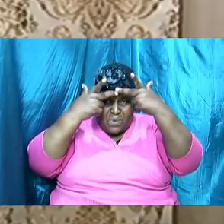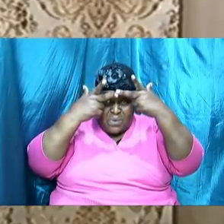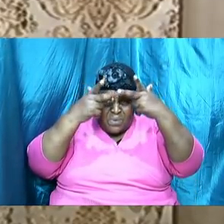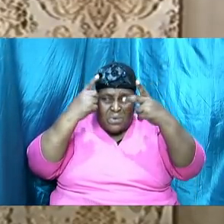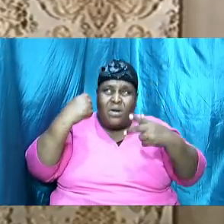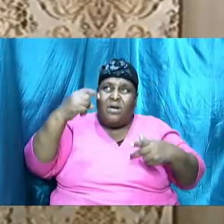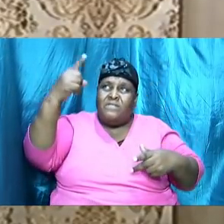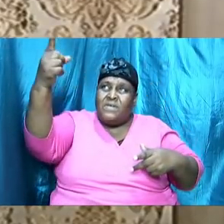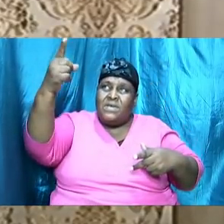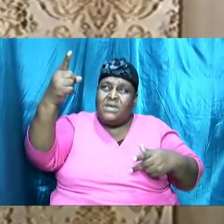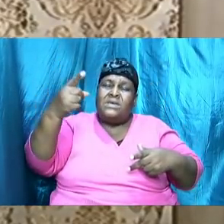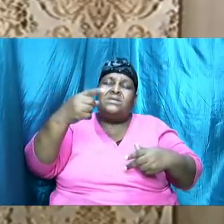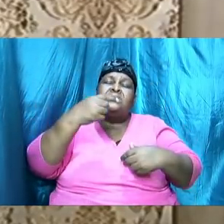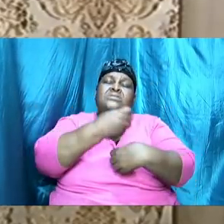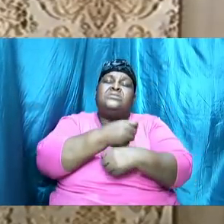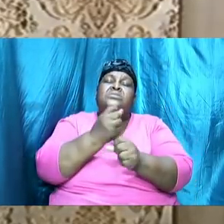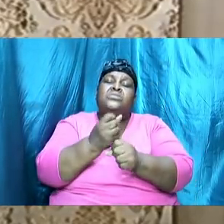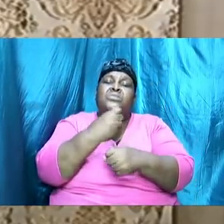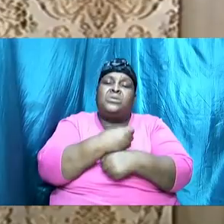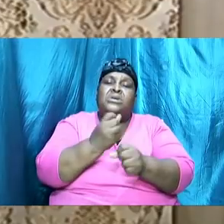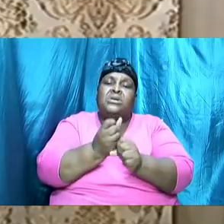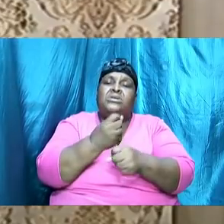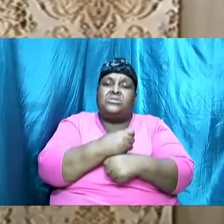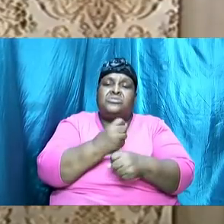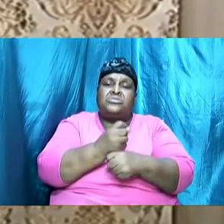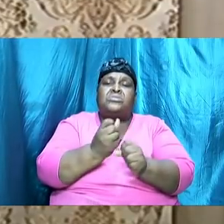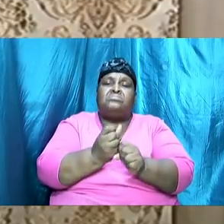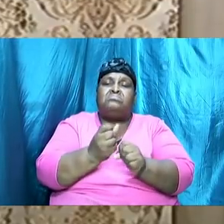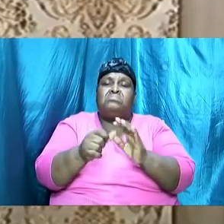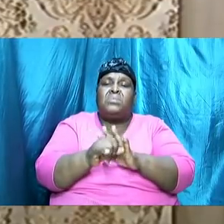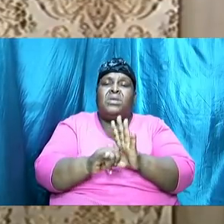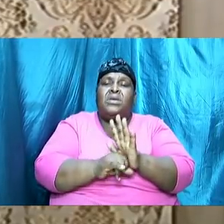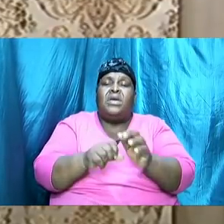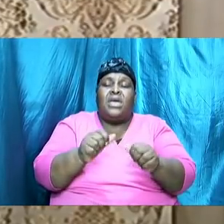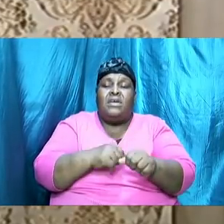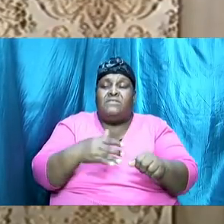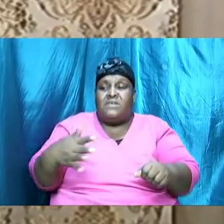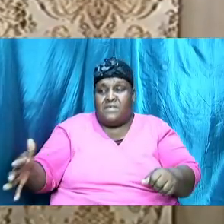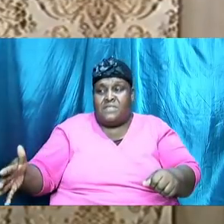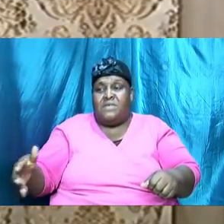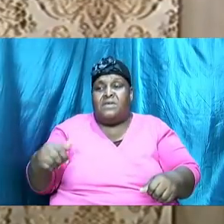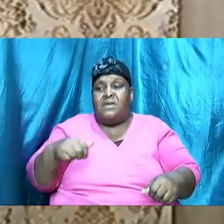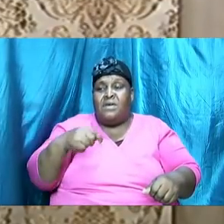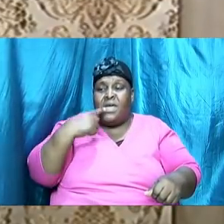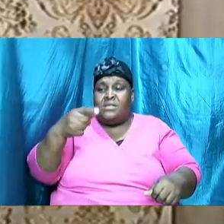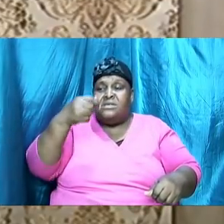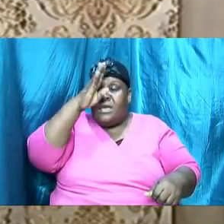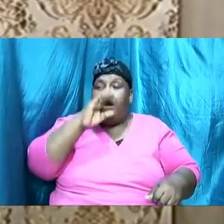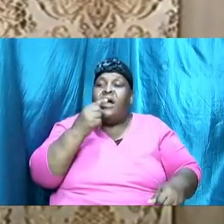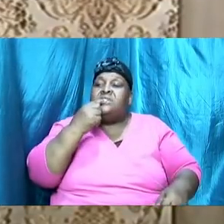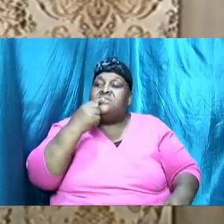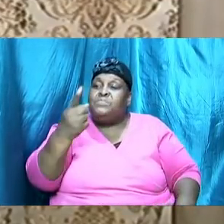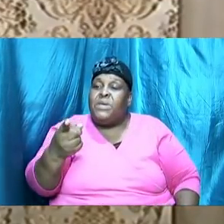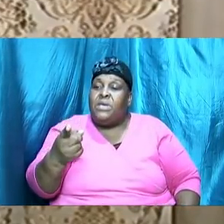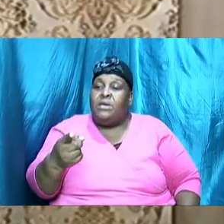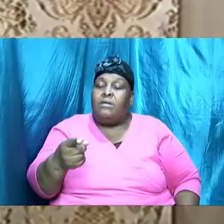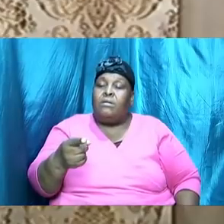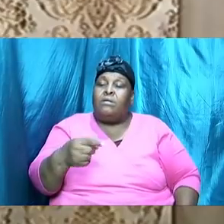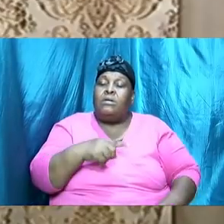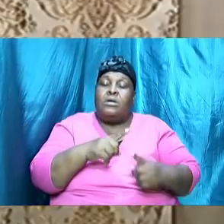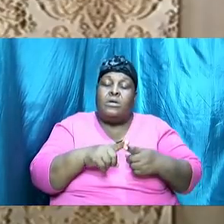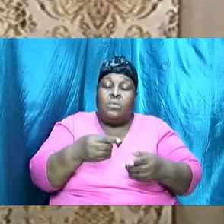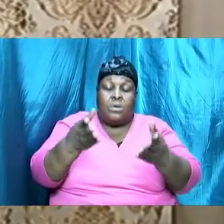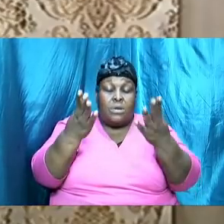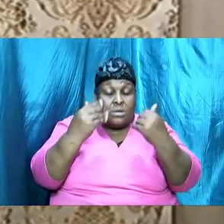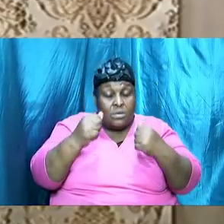his creation everything else he spoke but when it came to man and follow me now because I'm going slowly because